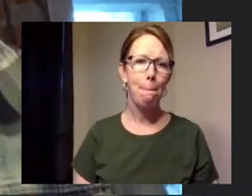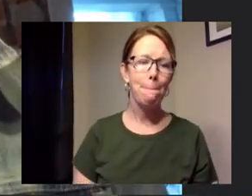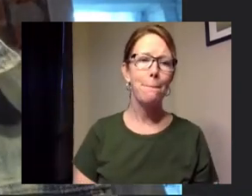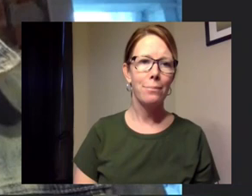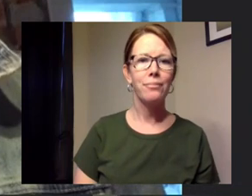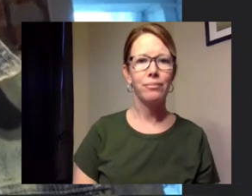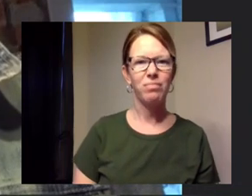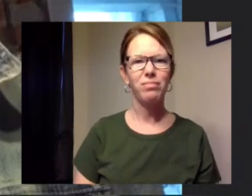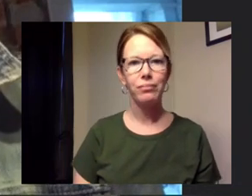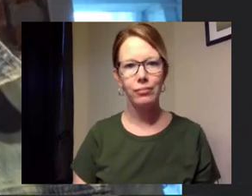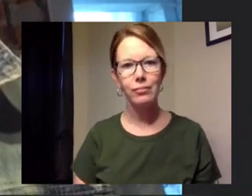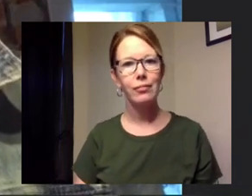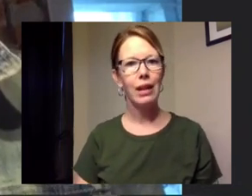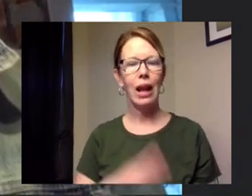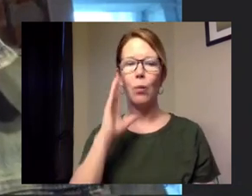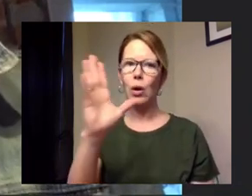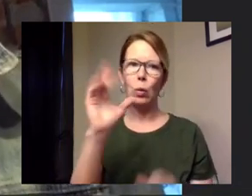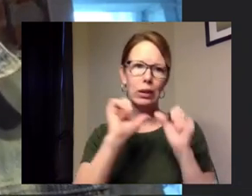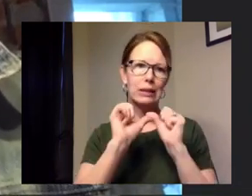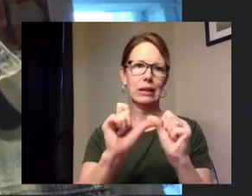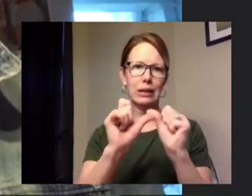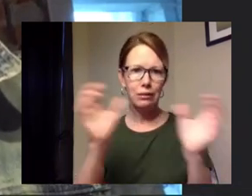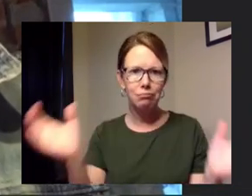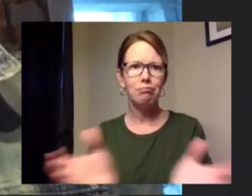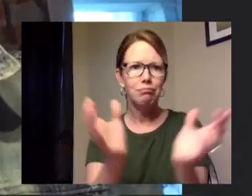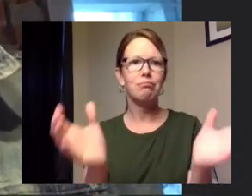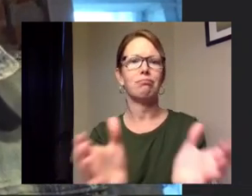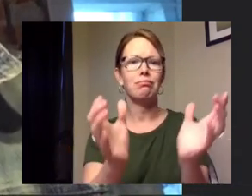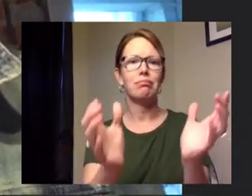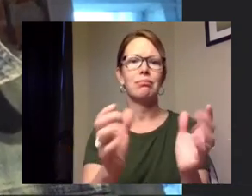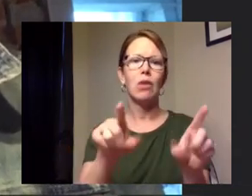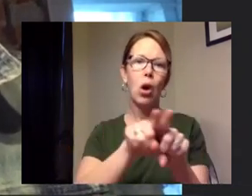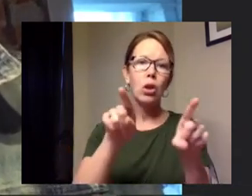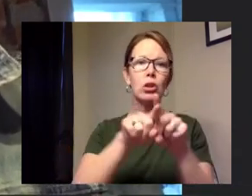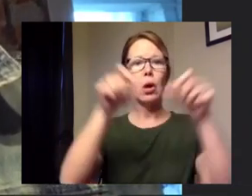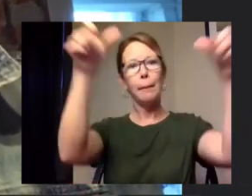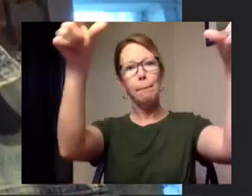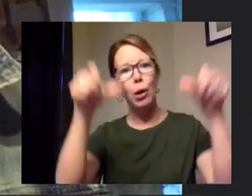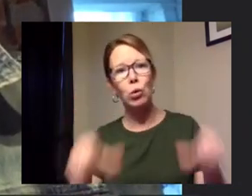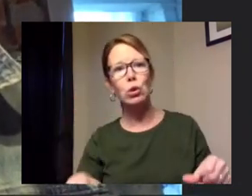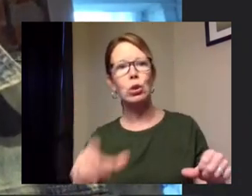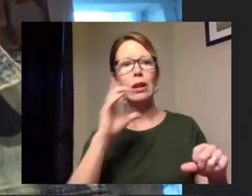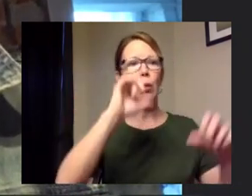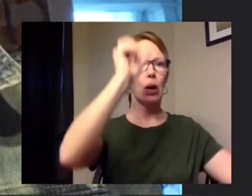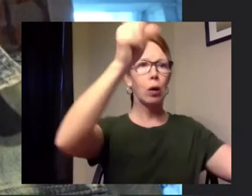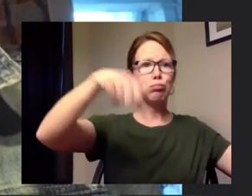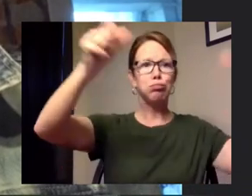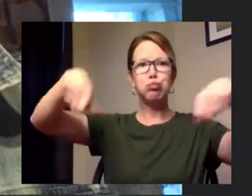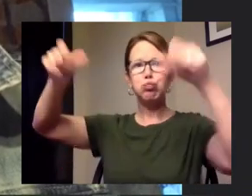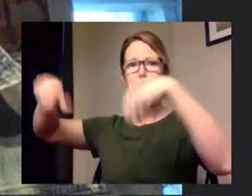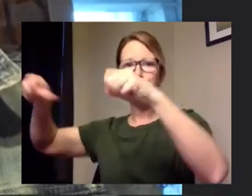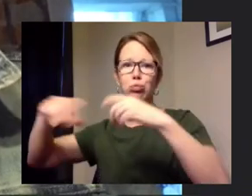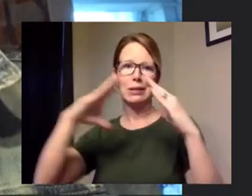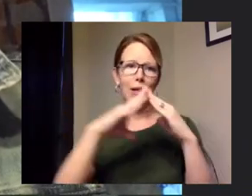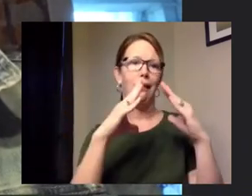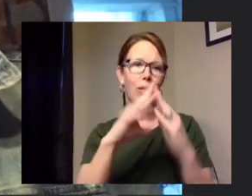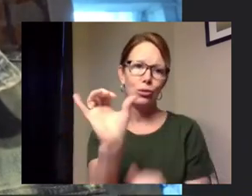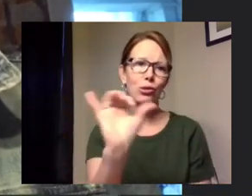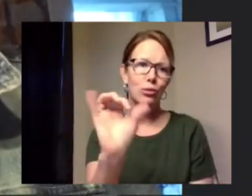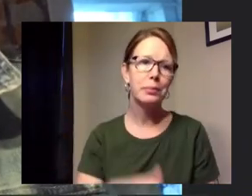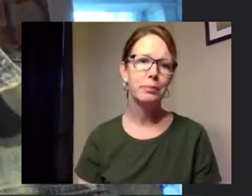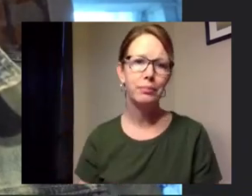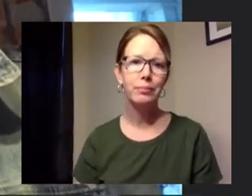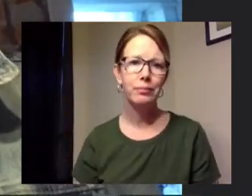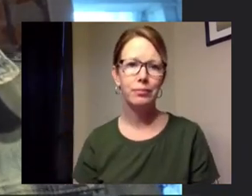to push out there we're also going to make posters that we'll post around town uh in various locations around